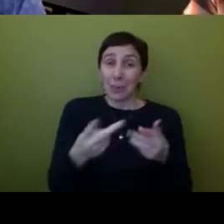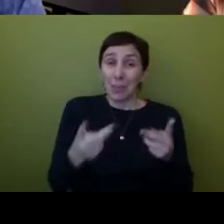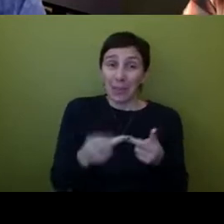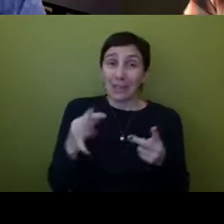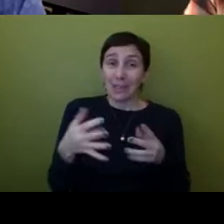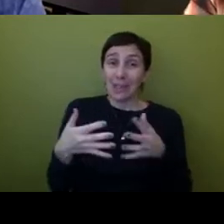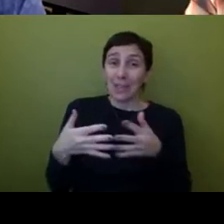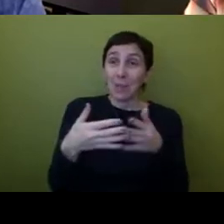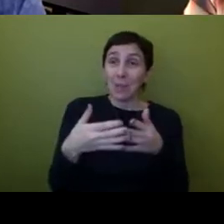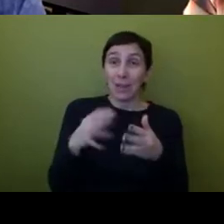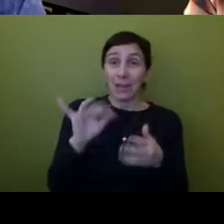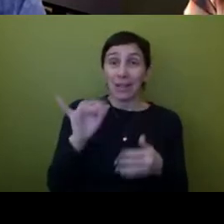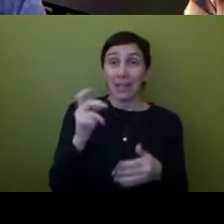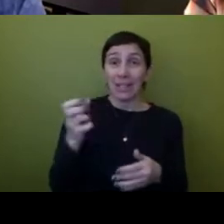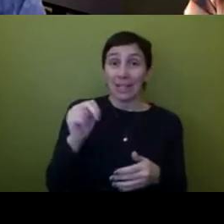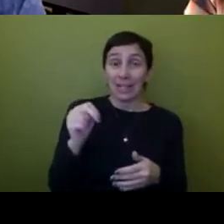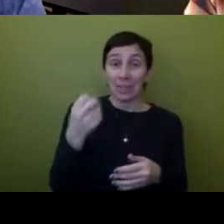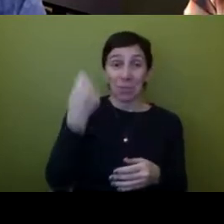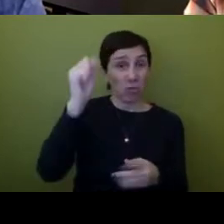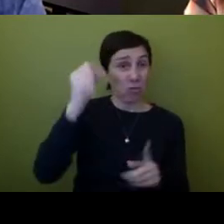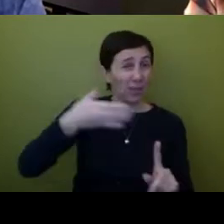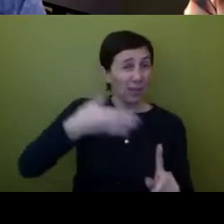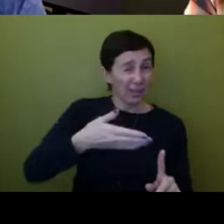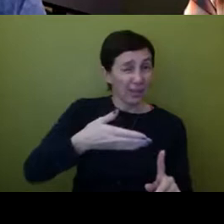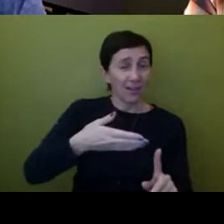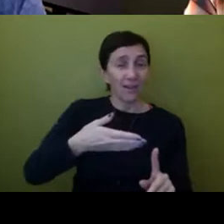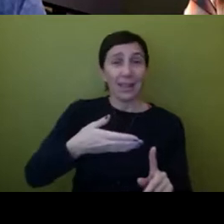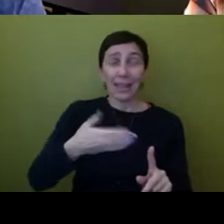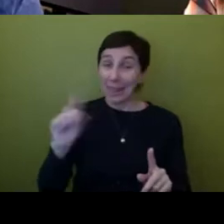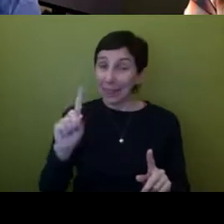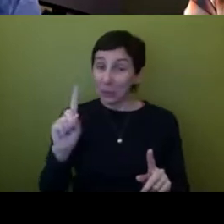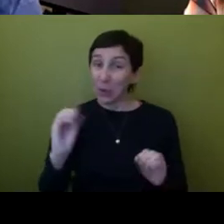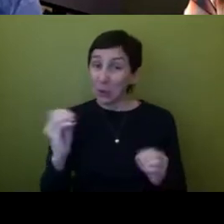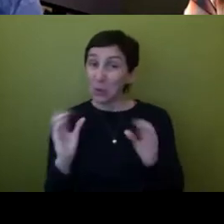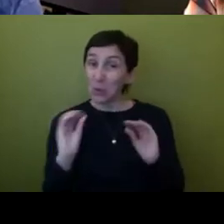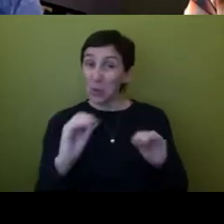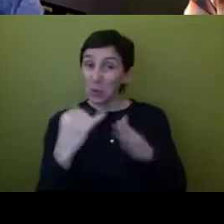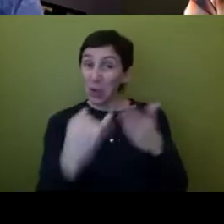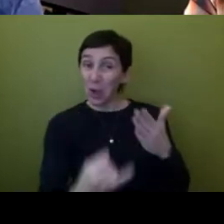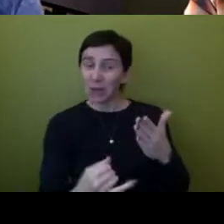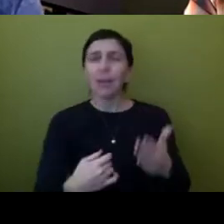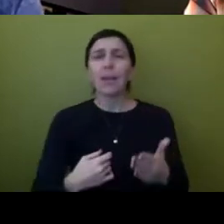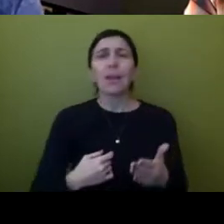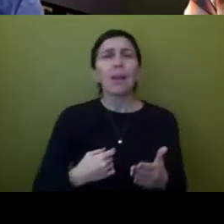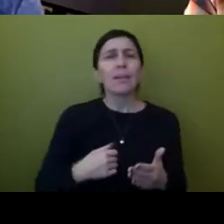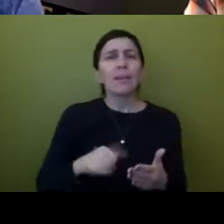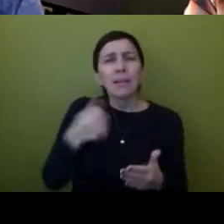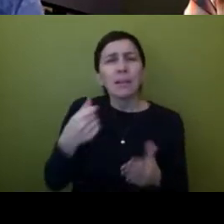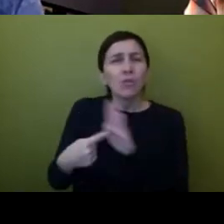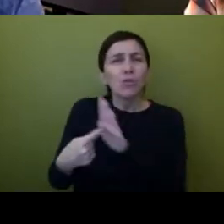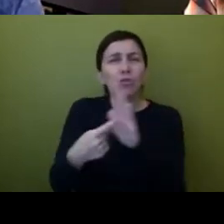um and then i also kind of had a question about when did the jimmy germ show was that